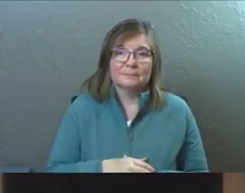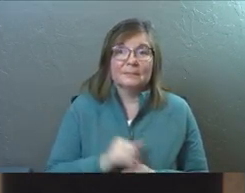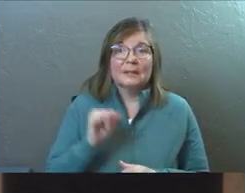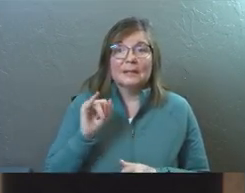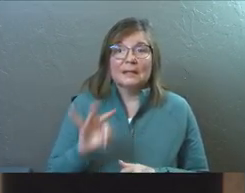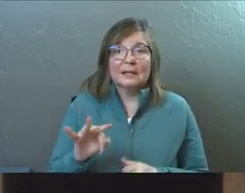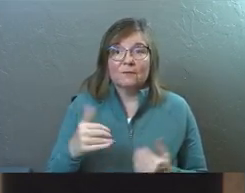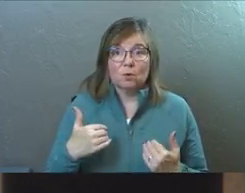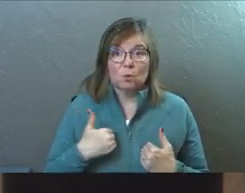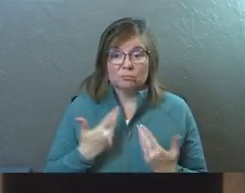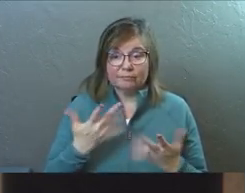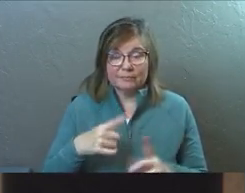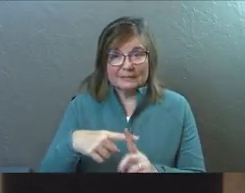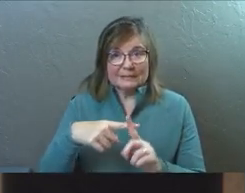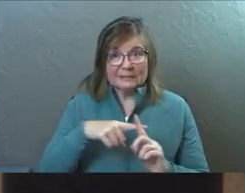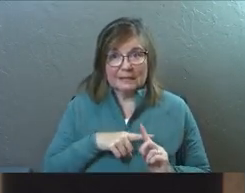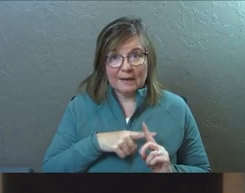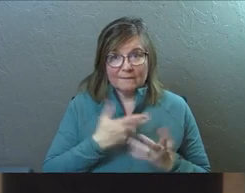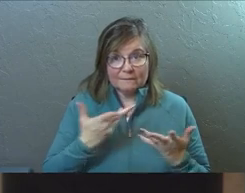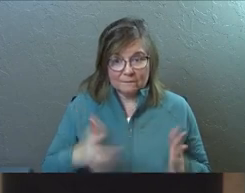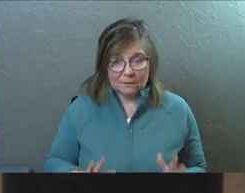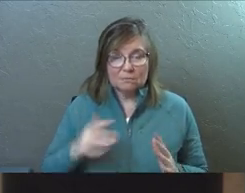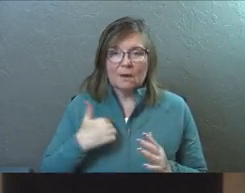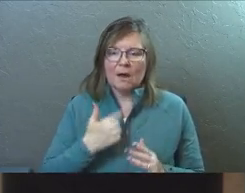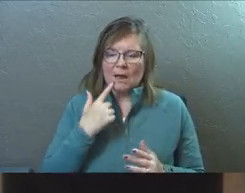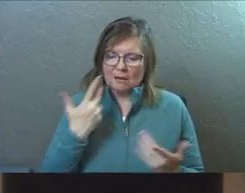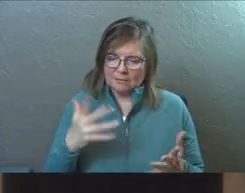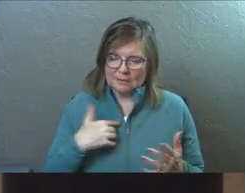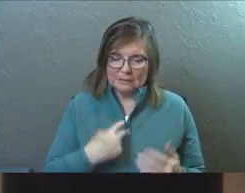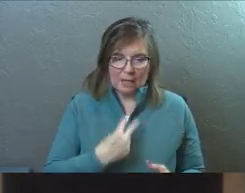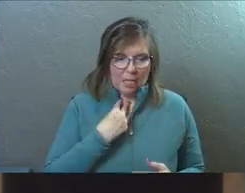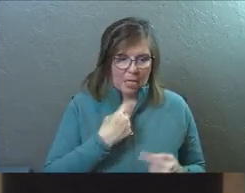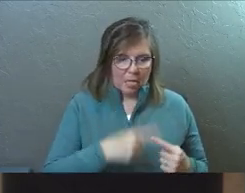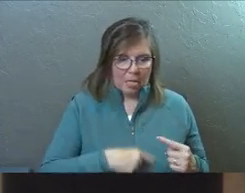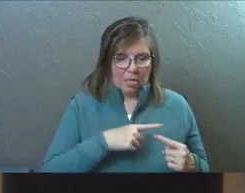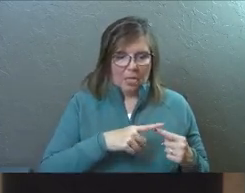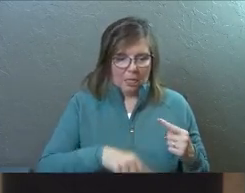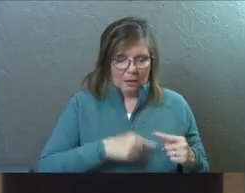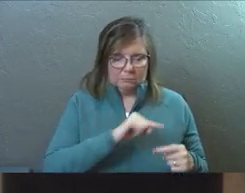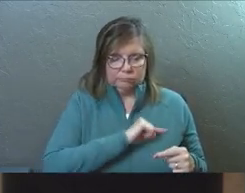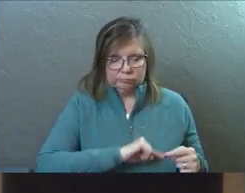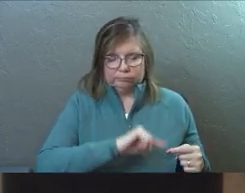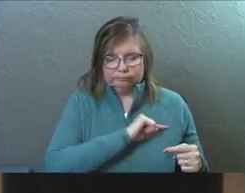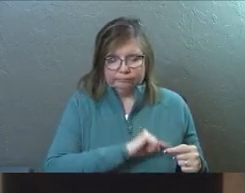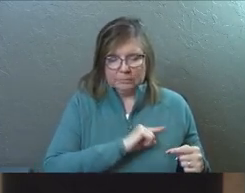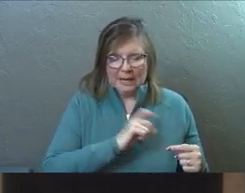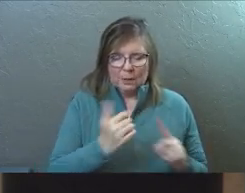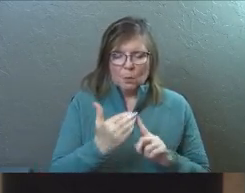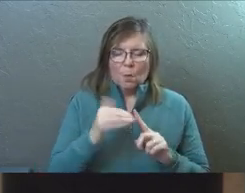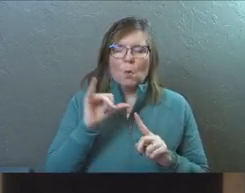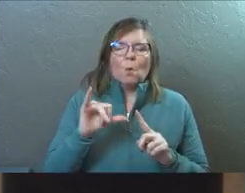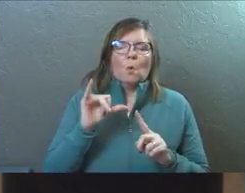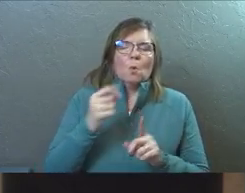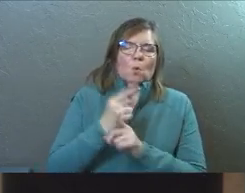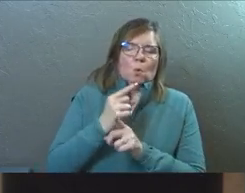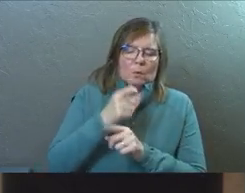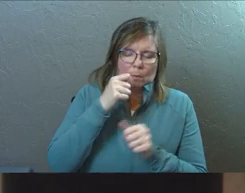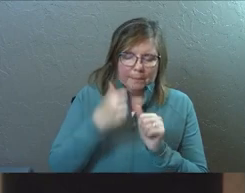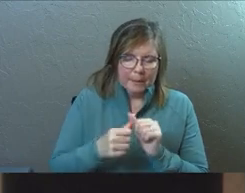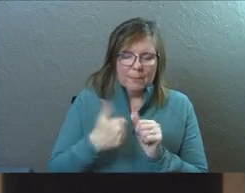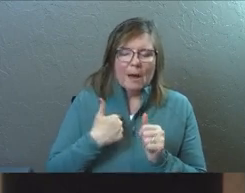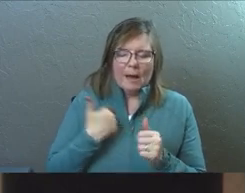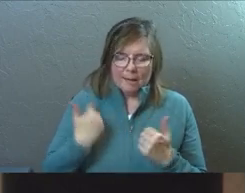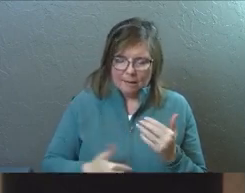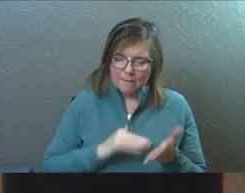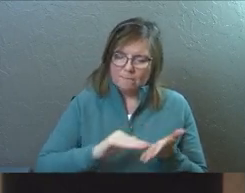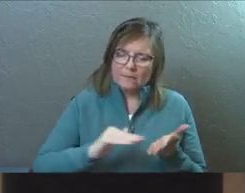And if you have been saved and you're like, I have been stuck in a place of guilt and I needed the reminder today that